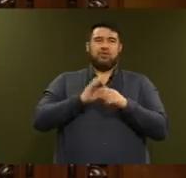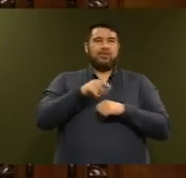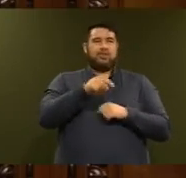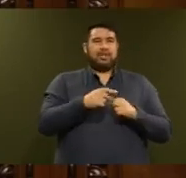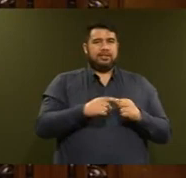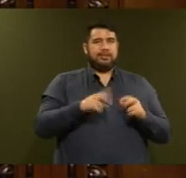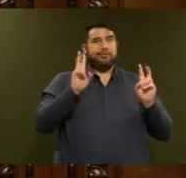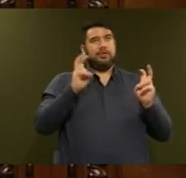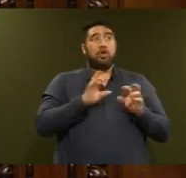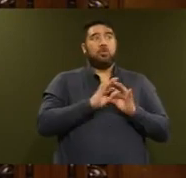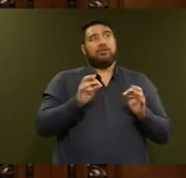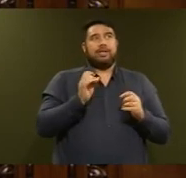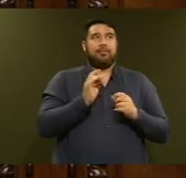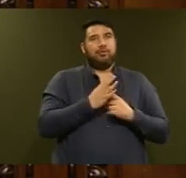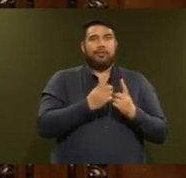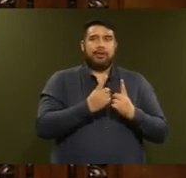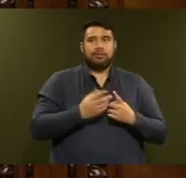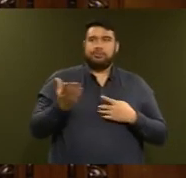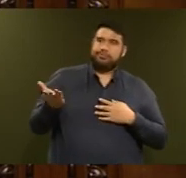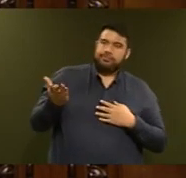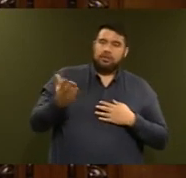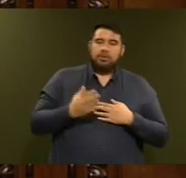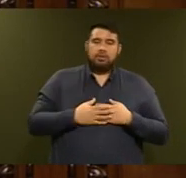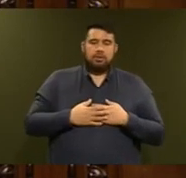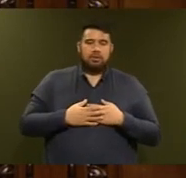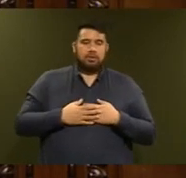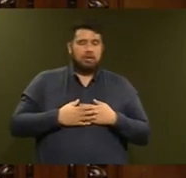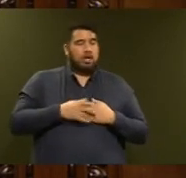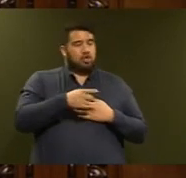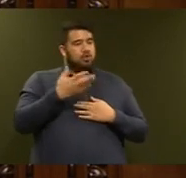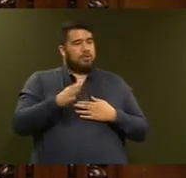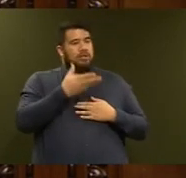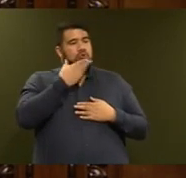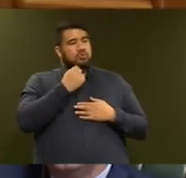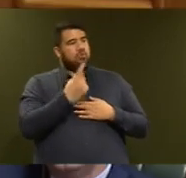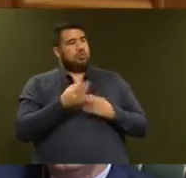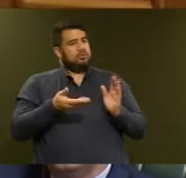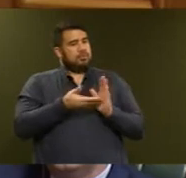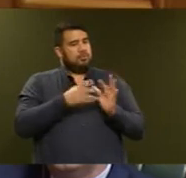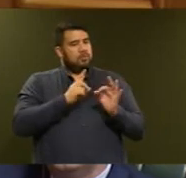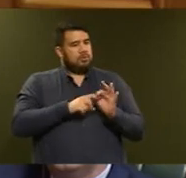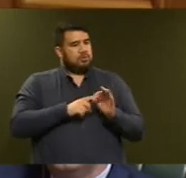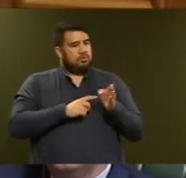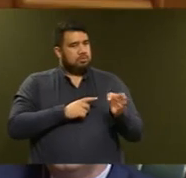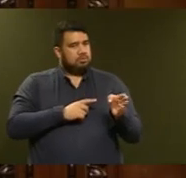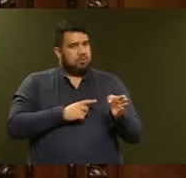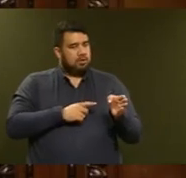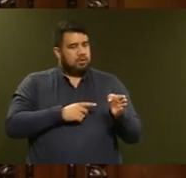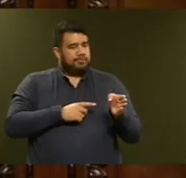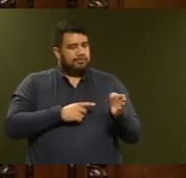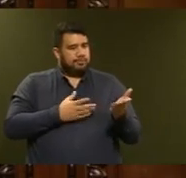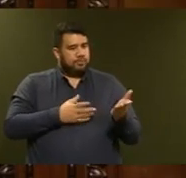order, The member will... has used one supplementary now and if he wants to